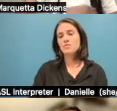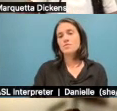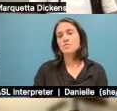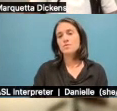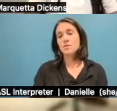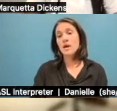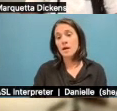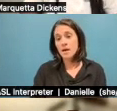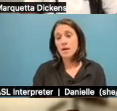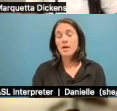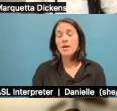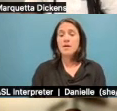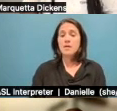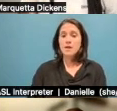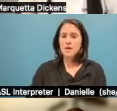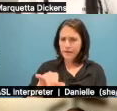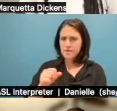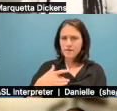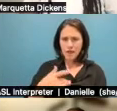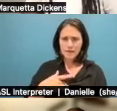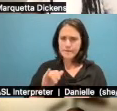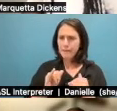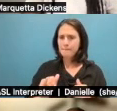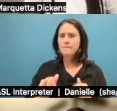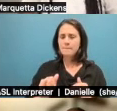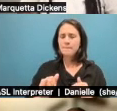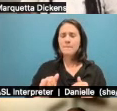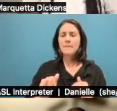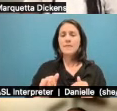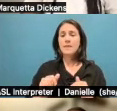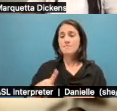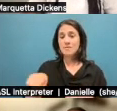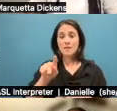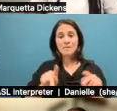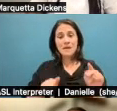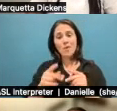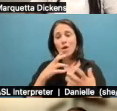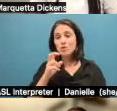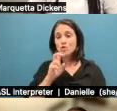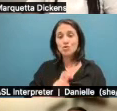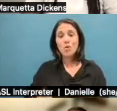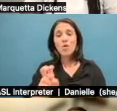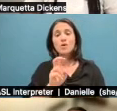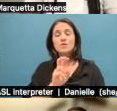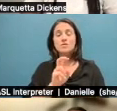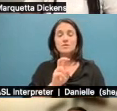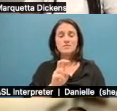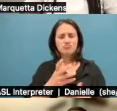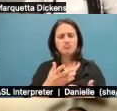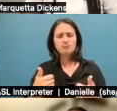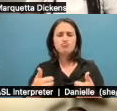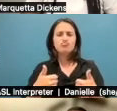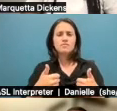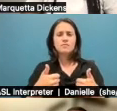Yes, it's just, it's the same way. Like, I feel like, you know, when people want to do tours and things like that, I love to take them. It's just a